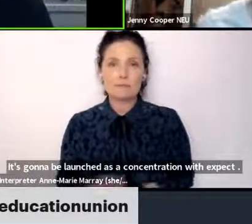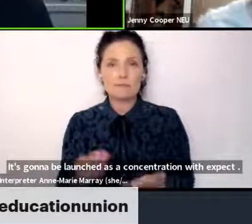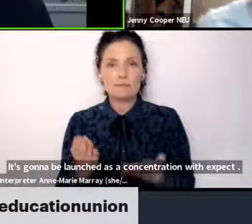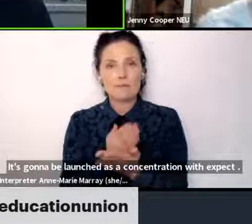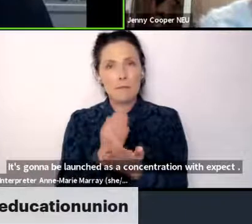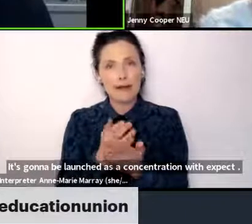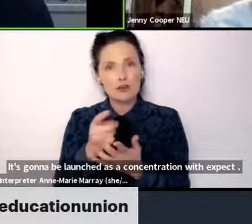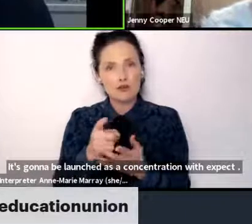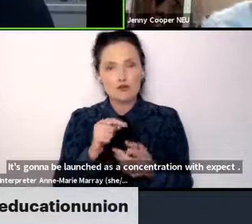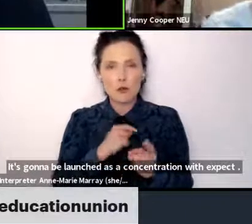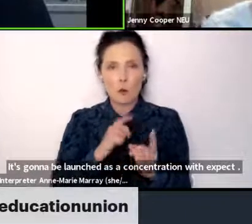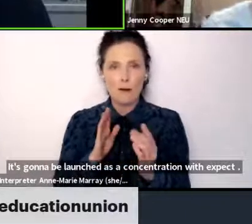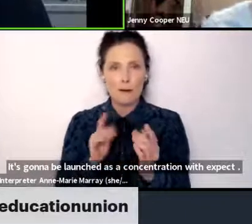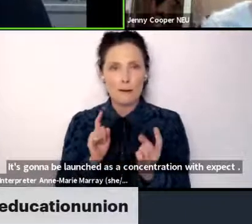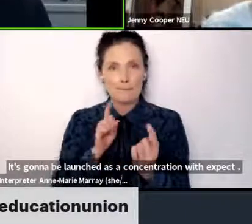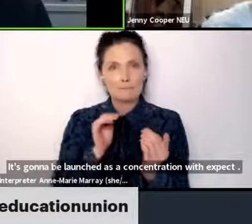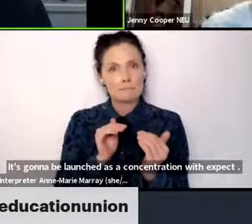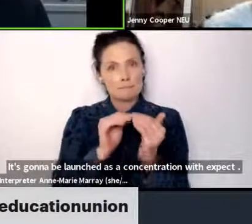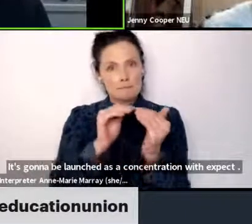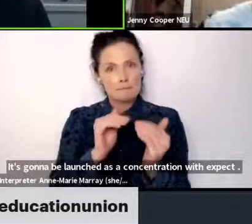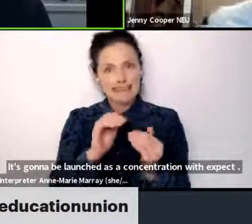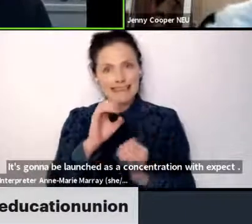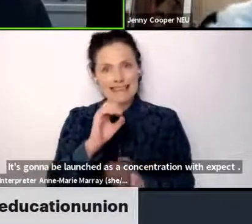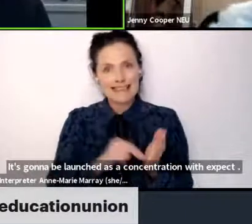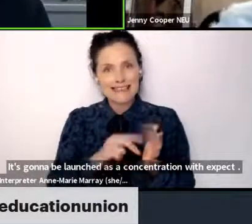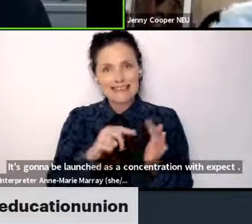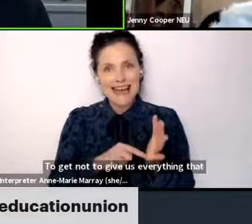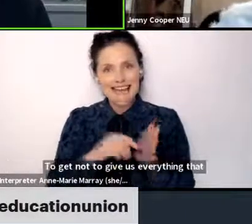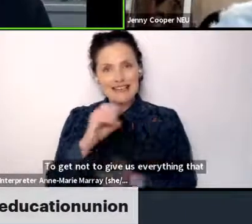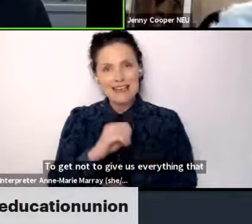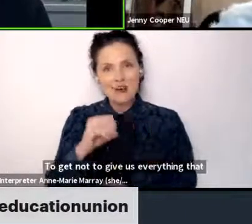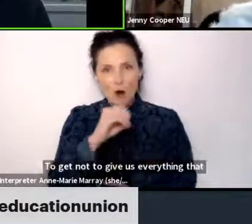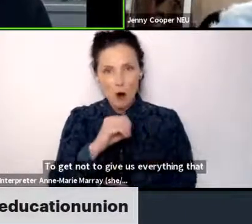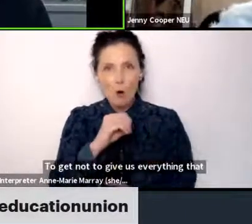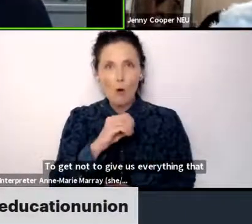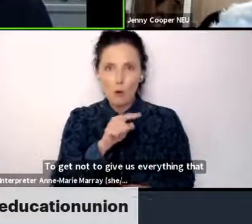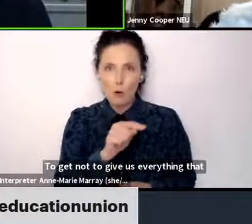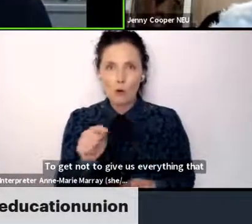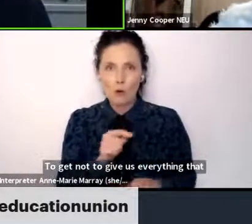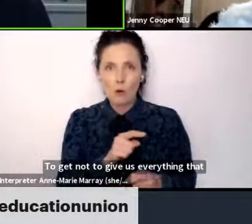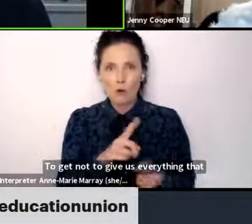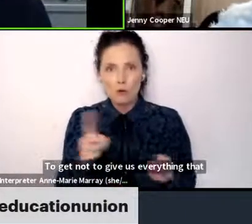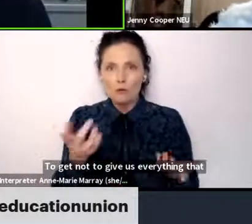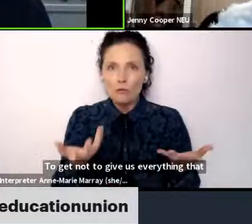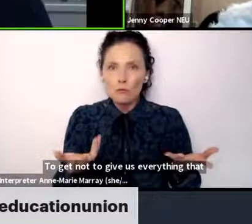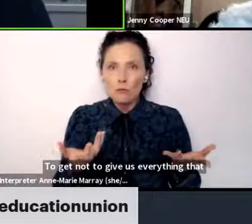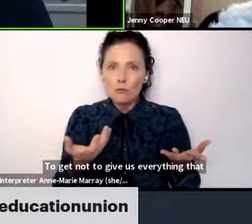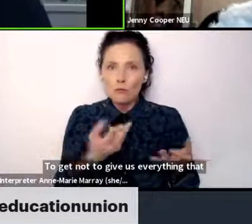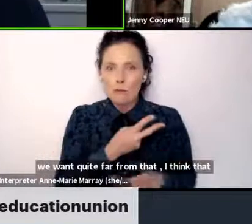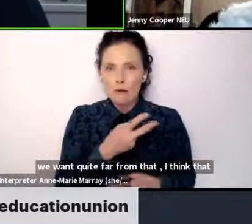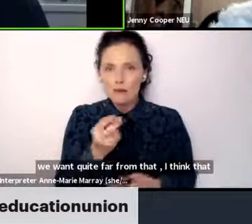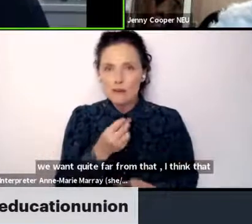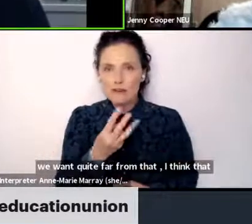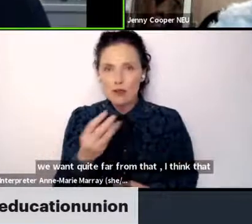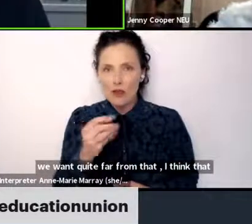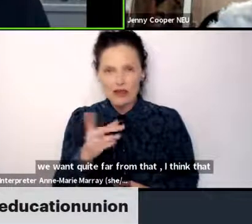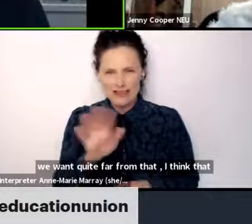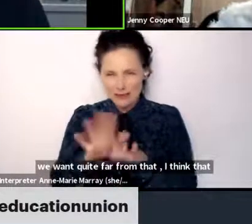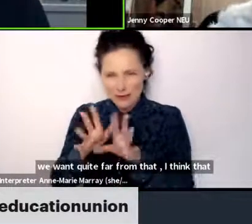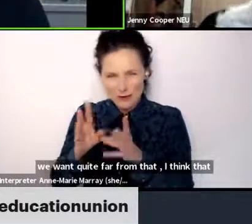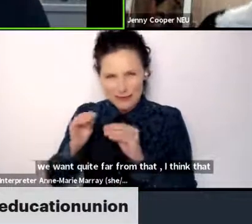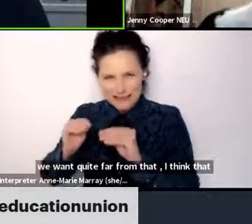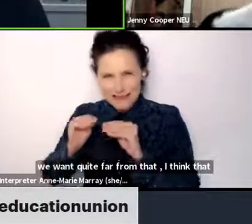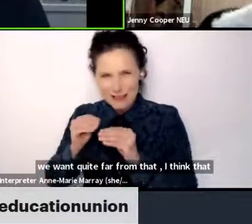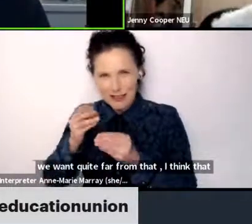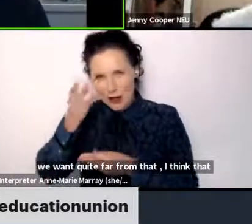targets by 2050, rather than the interesting stuff around teaching and learning, which is so critical. So there's a fantastic opportunity